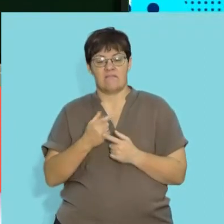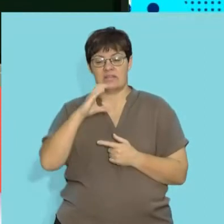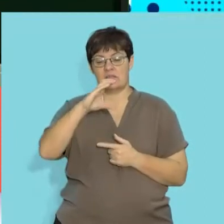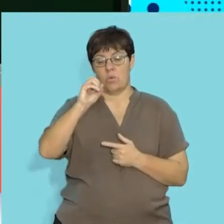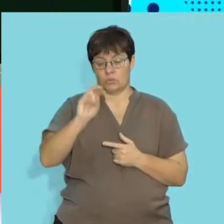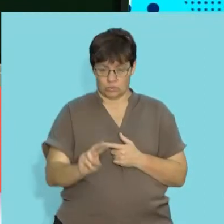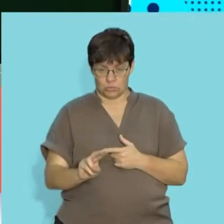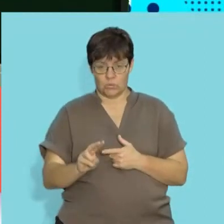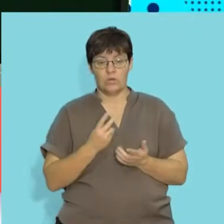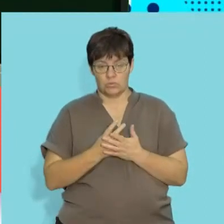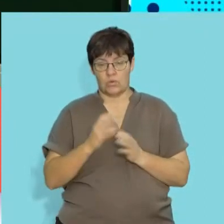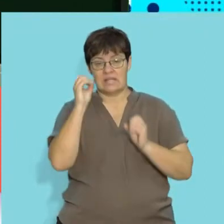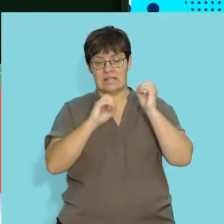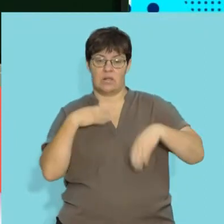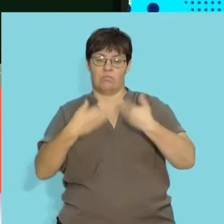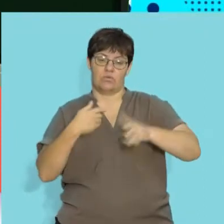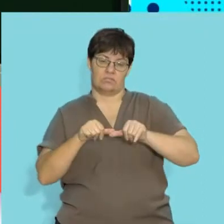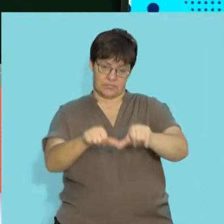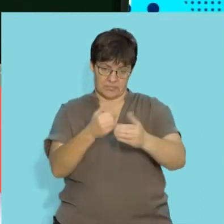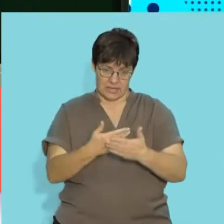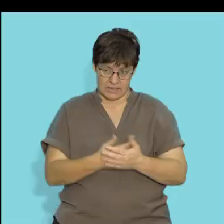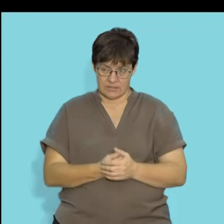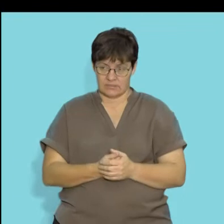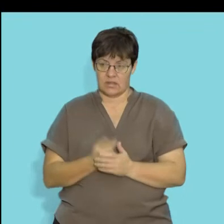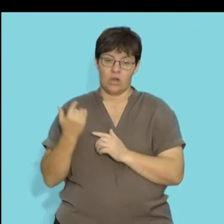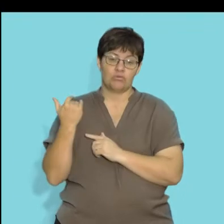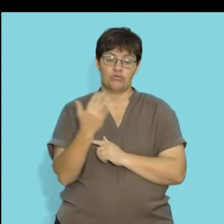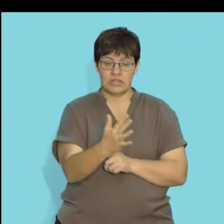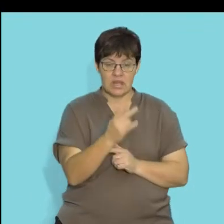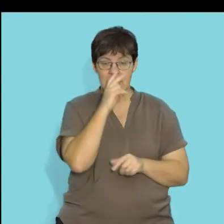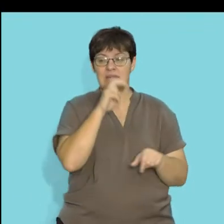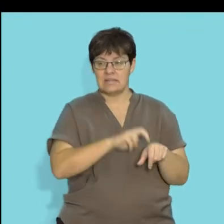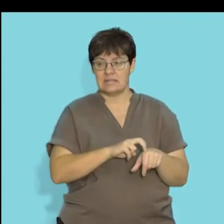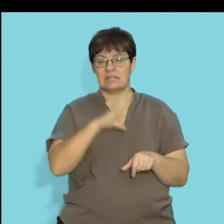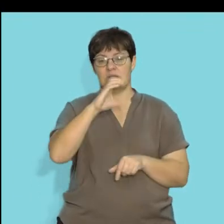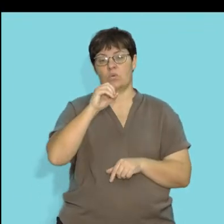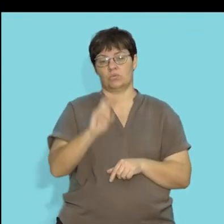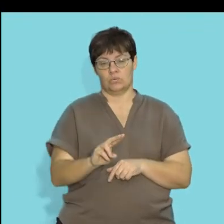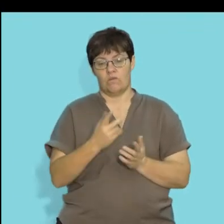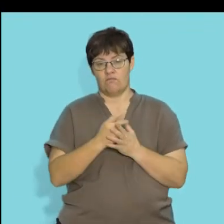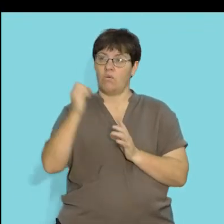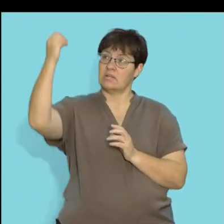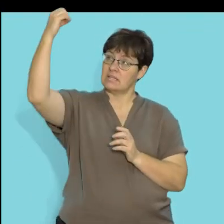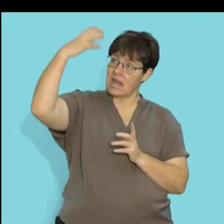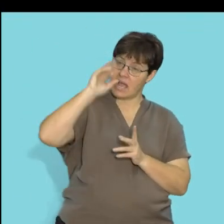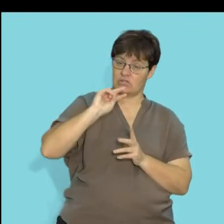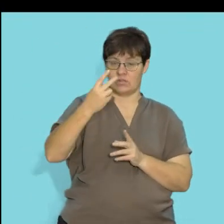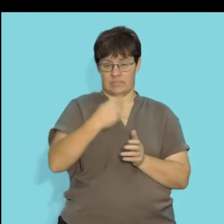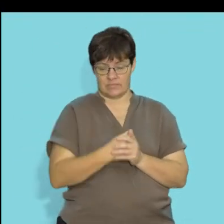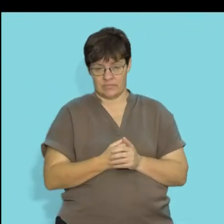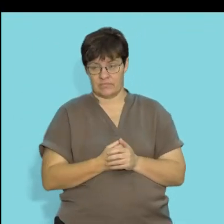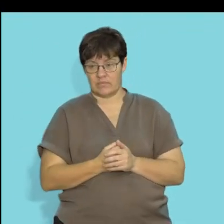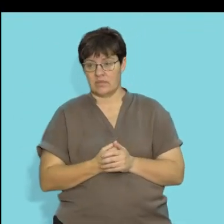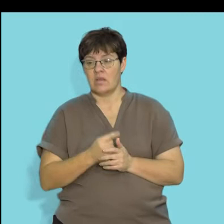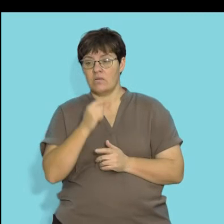to use carbon dioxide for cellular processes. So green plants need carbon dioxide for photosynthesis. Your